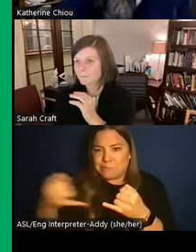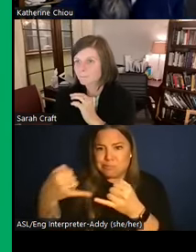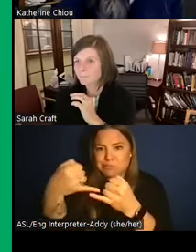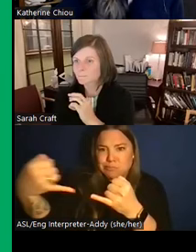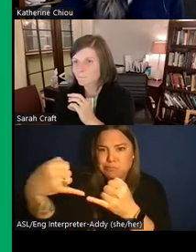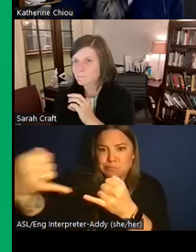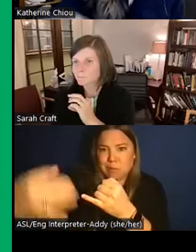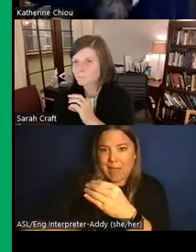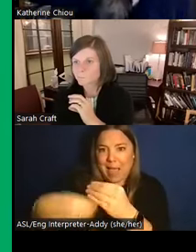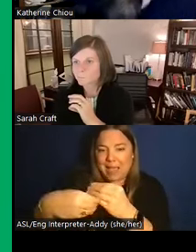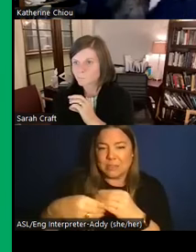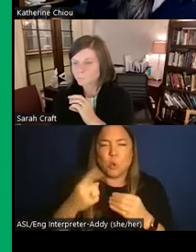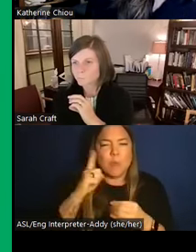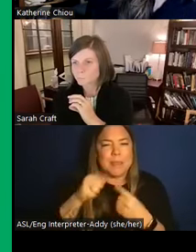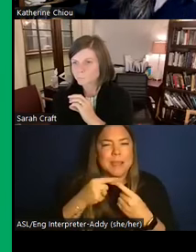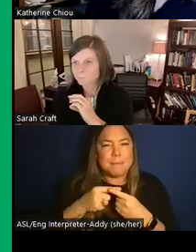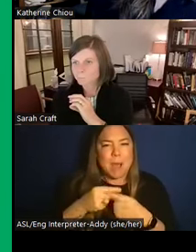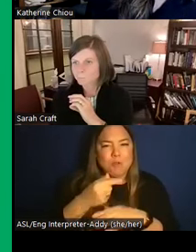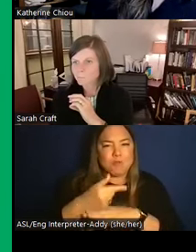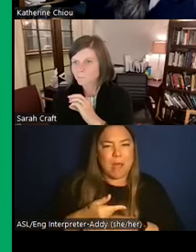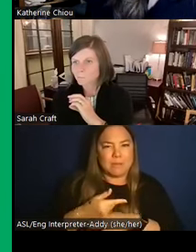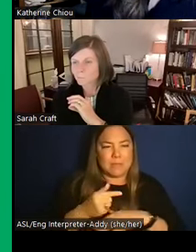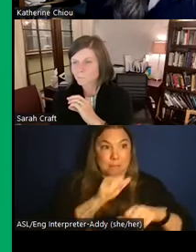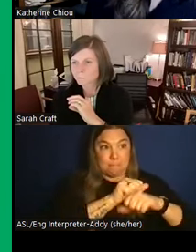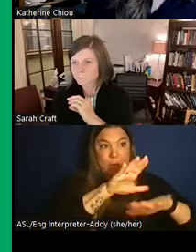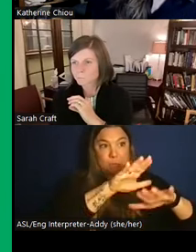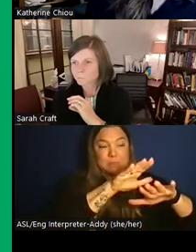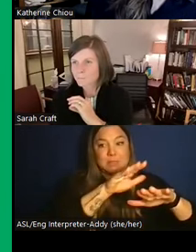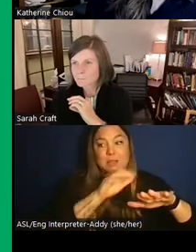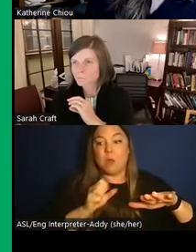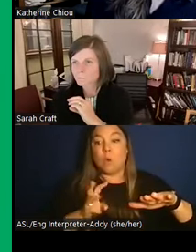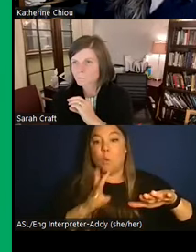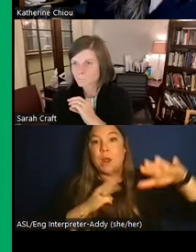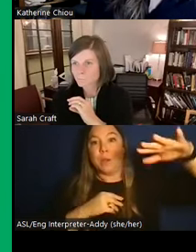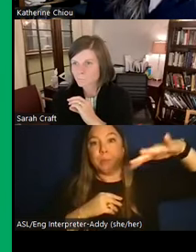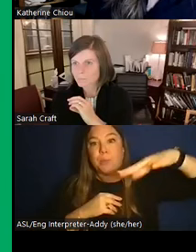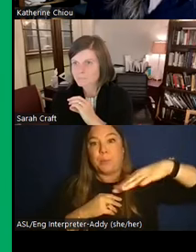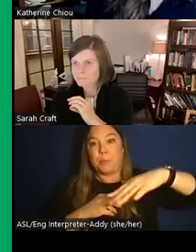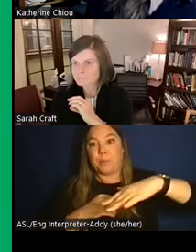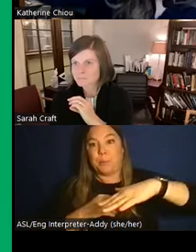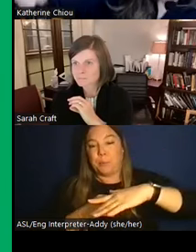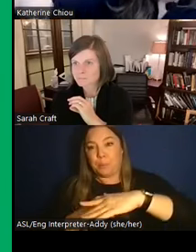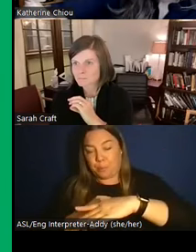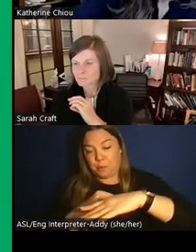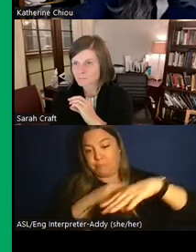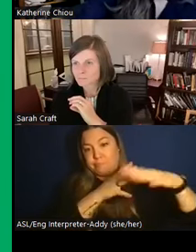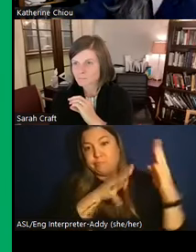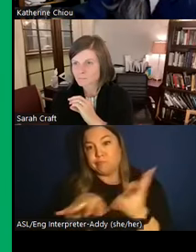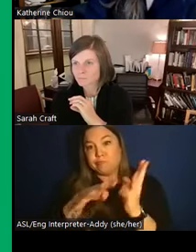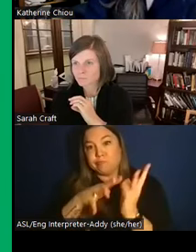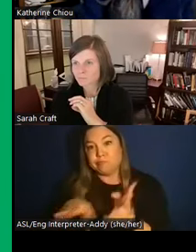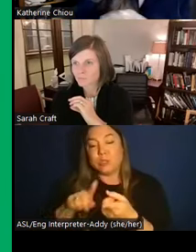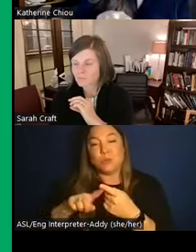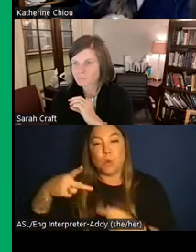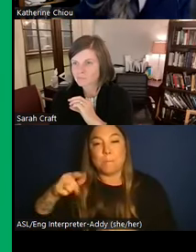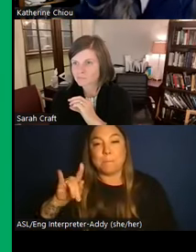So think about it as gravity, right, you have high, high mountains, you have water coming down in the Andes, they flow into the Pacific Ocean,